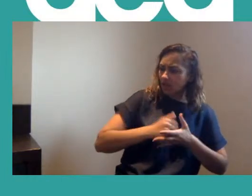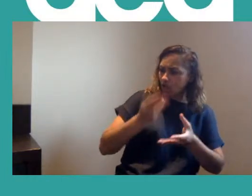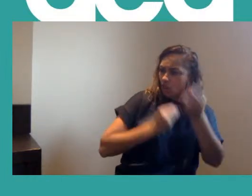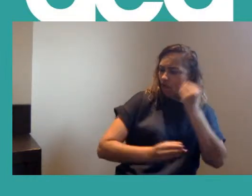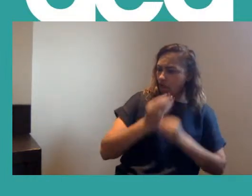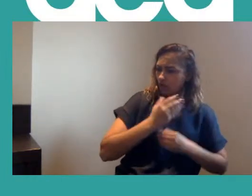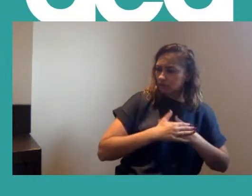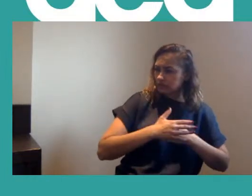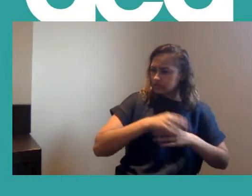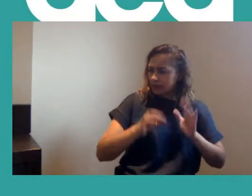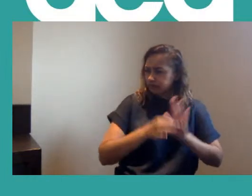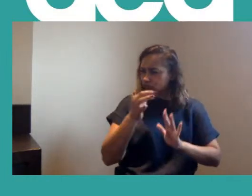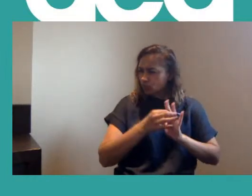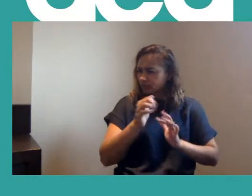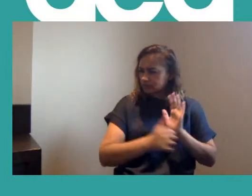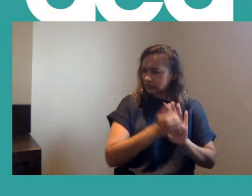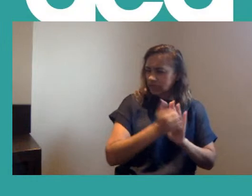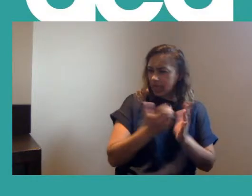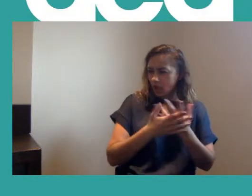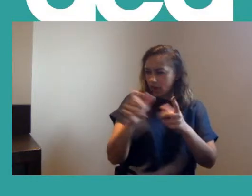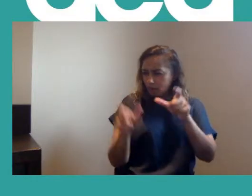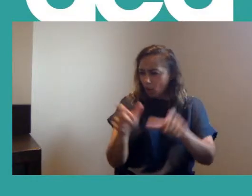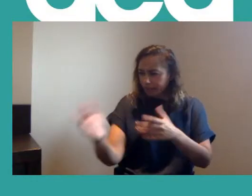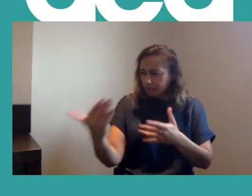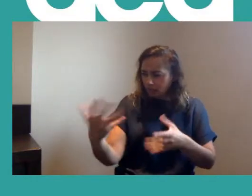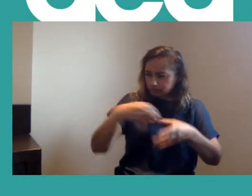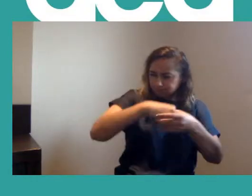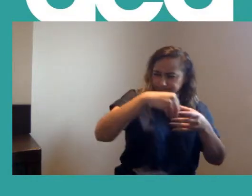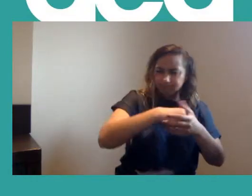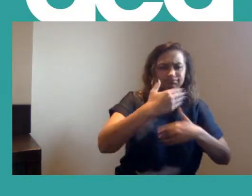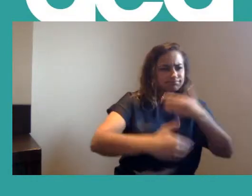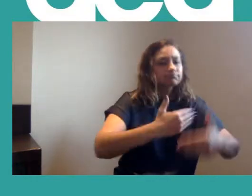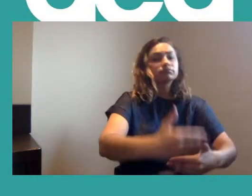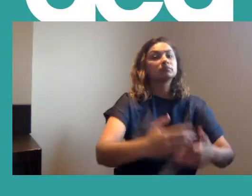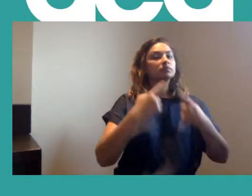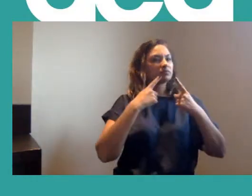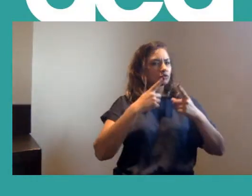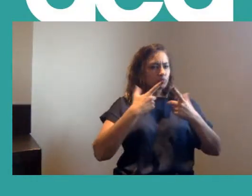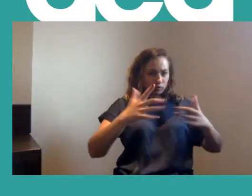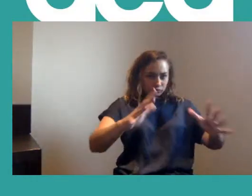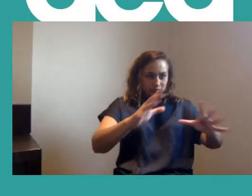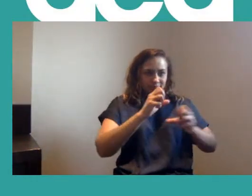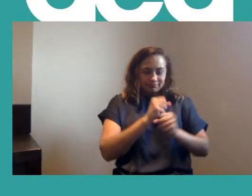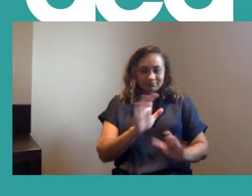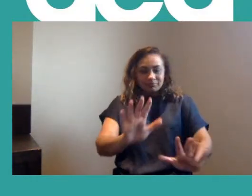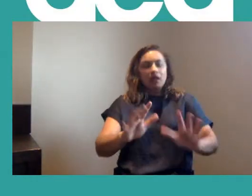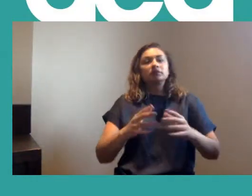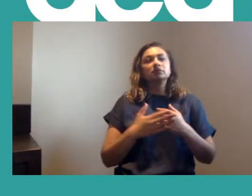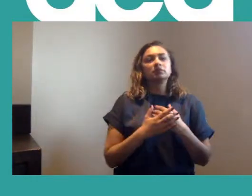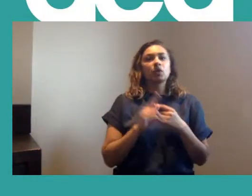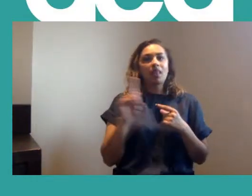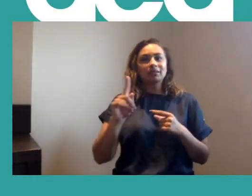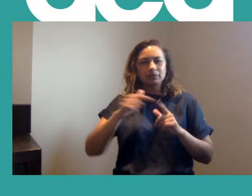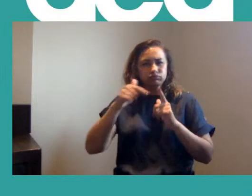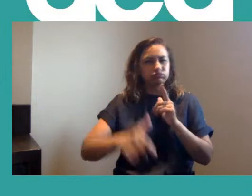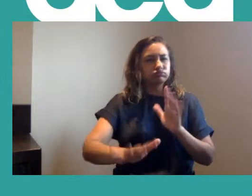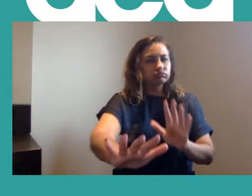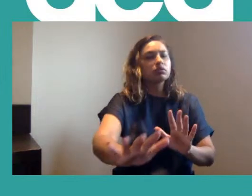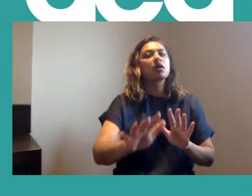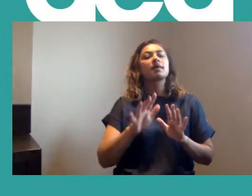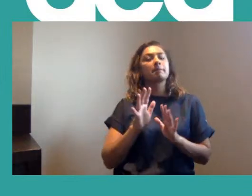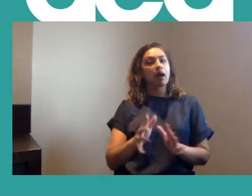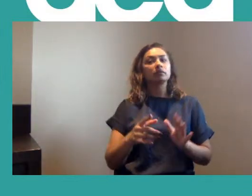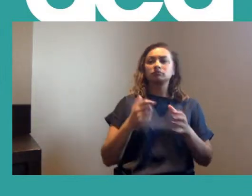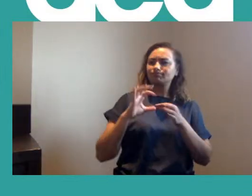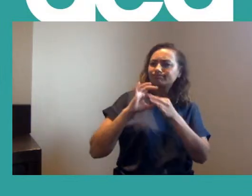they might need to do more to bring people on board, and so on. So I'm not going to say too much about it, because you've got more of that coming. But it's essentially a